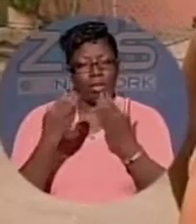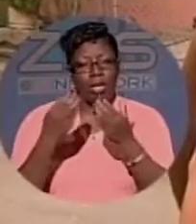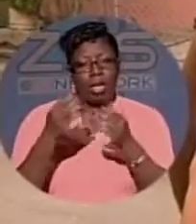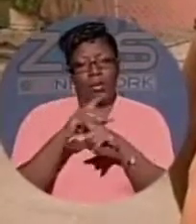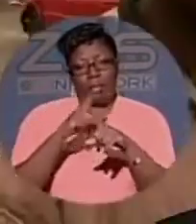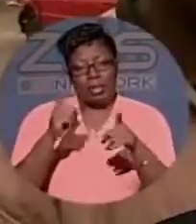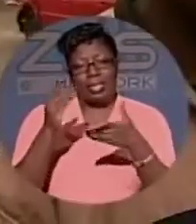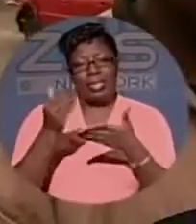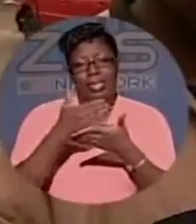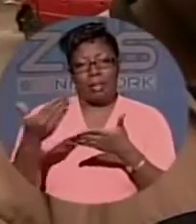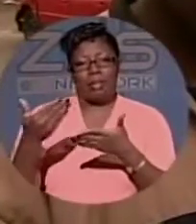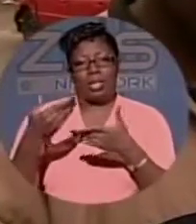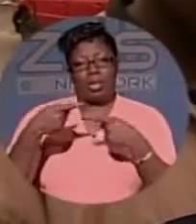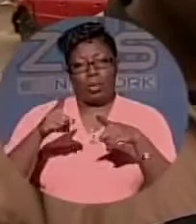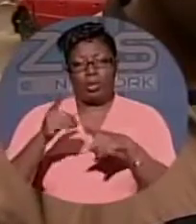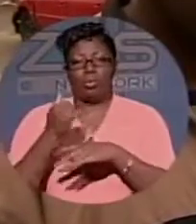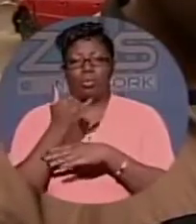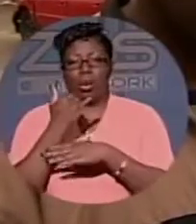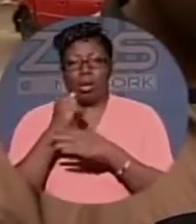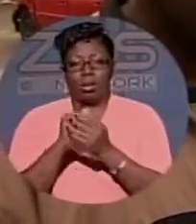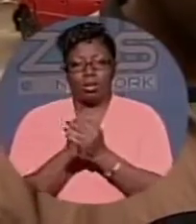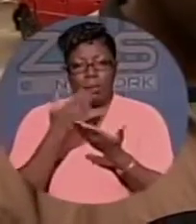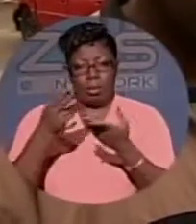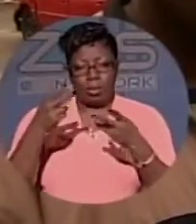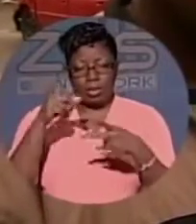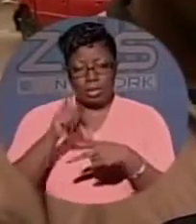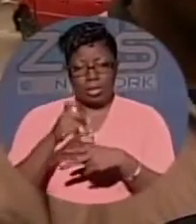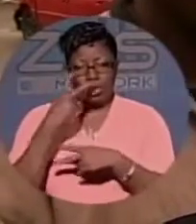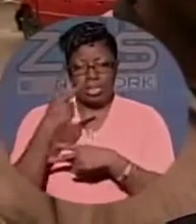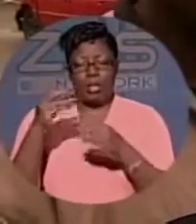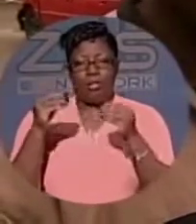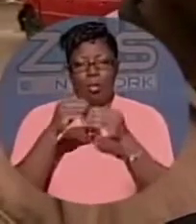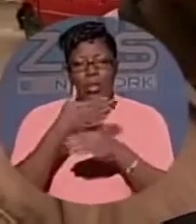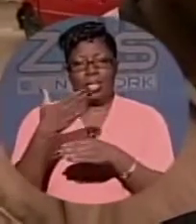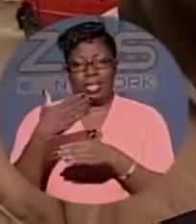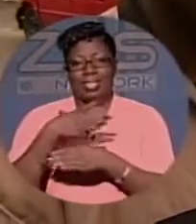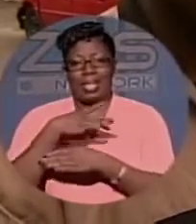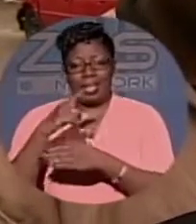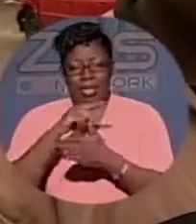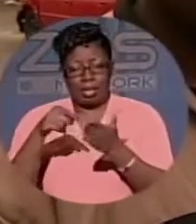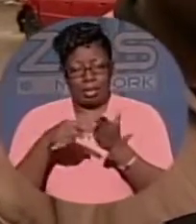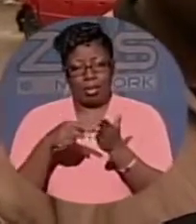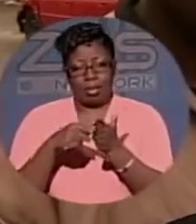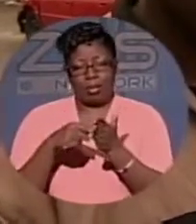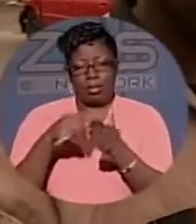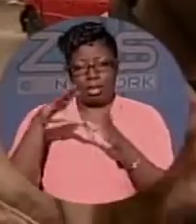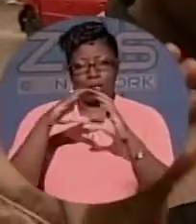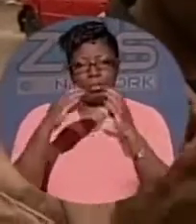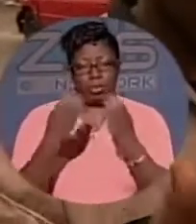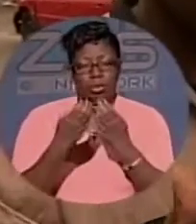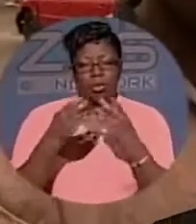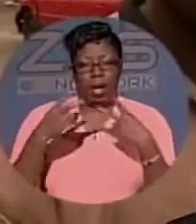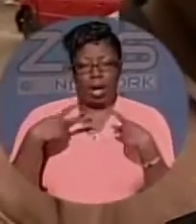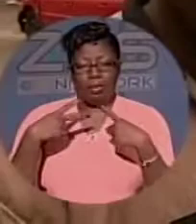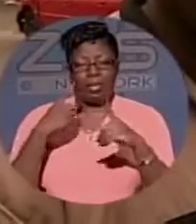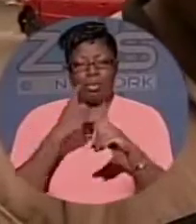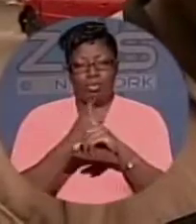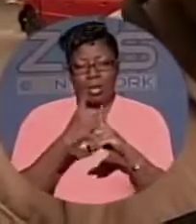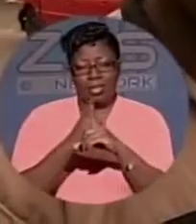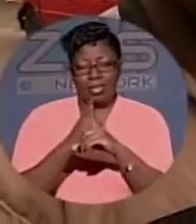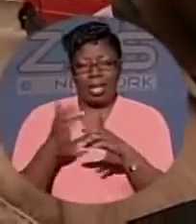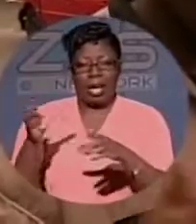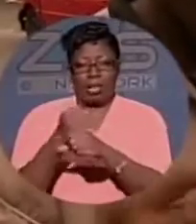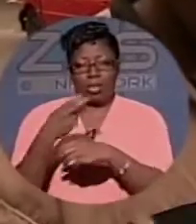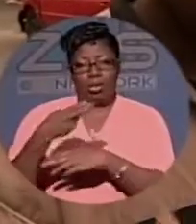went wrong. Perhaps we need to see more of these things in communities where people who have direct access to a higher